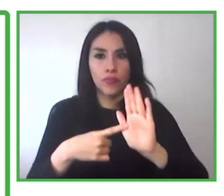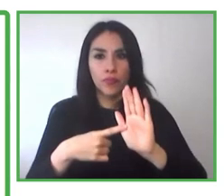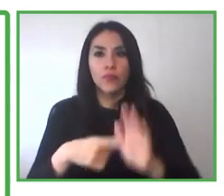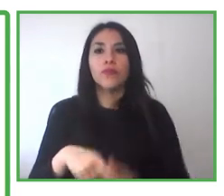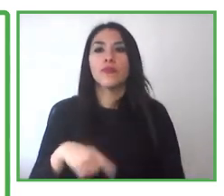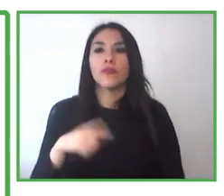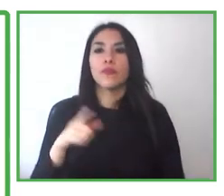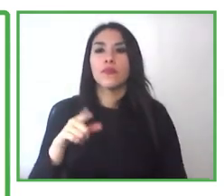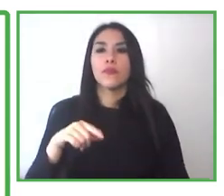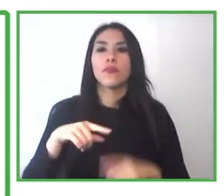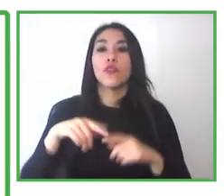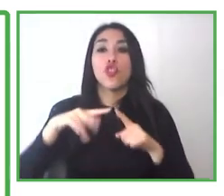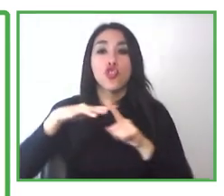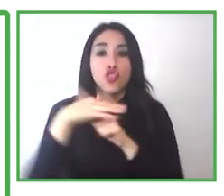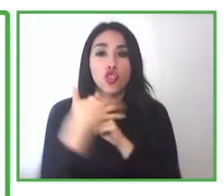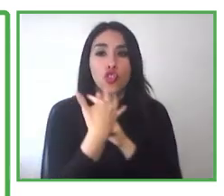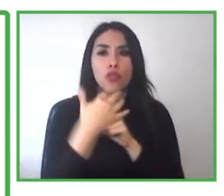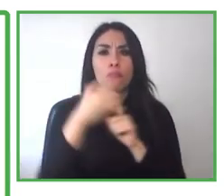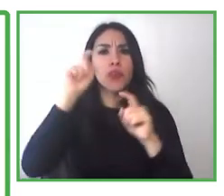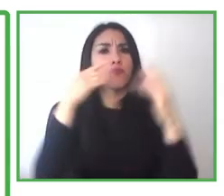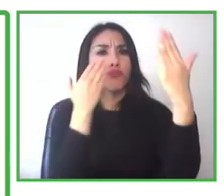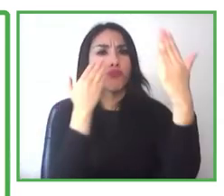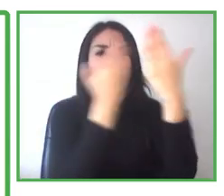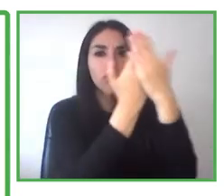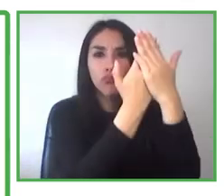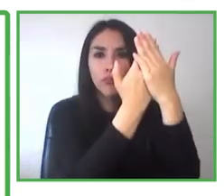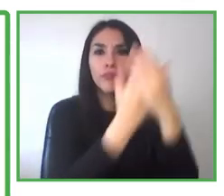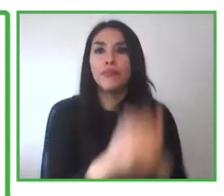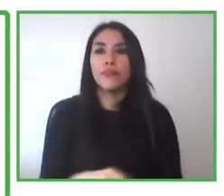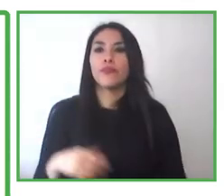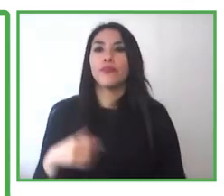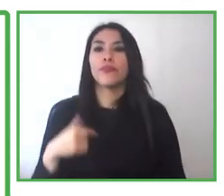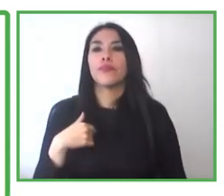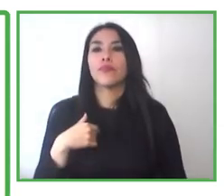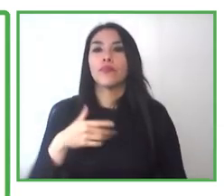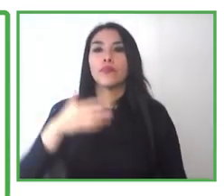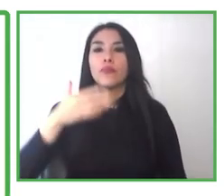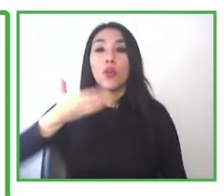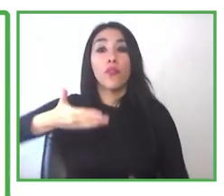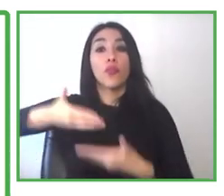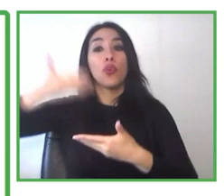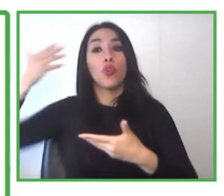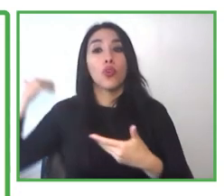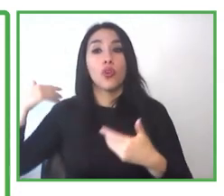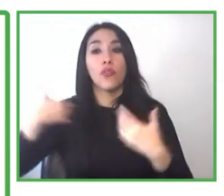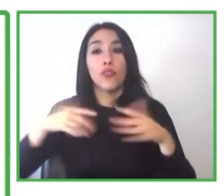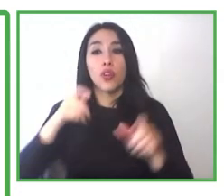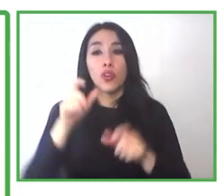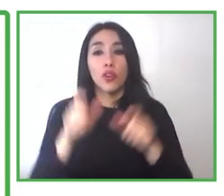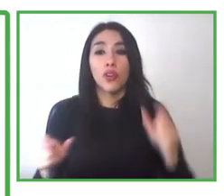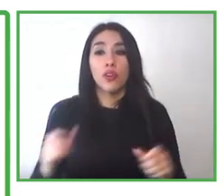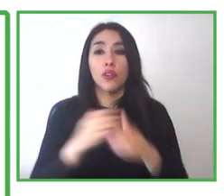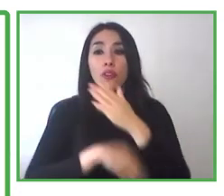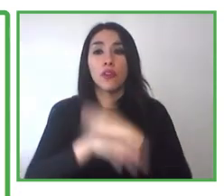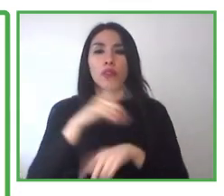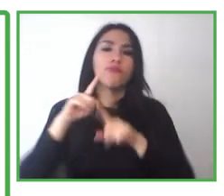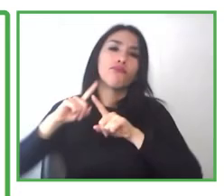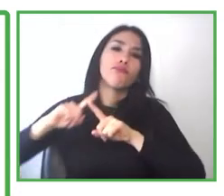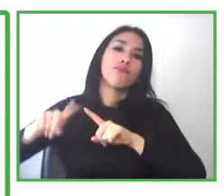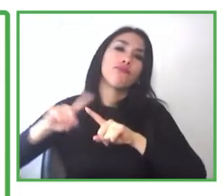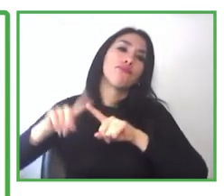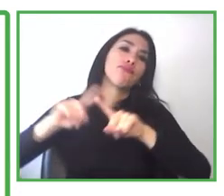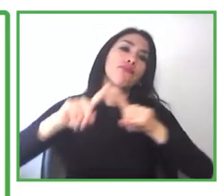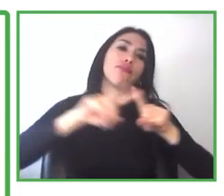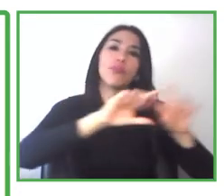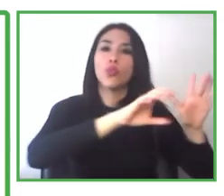Chile Valora, our competences, our standards. We have certified people with disabilities, but in different areas, as electrical